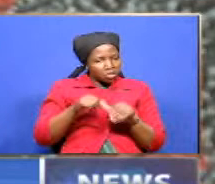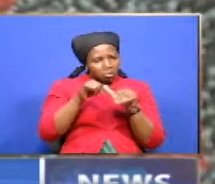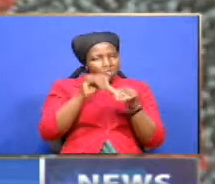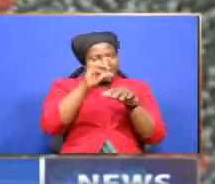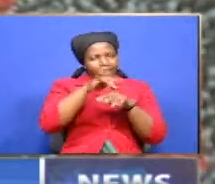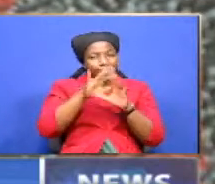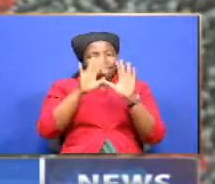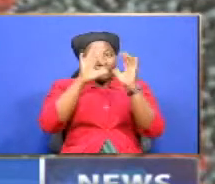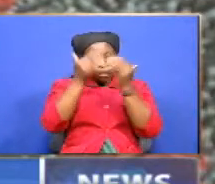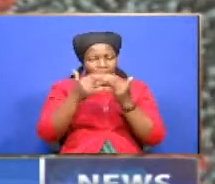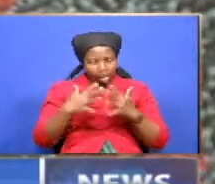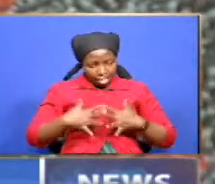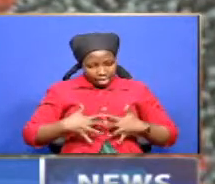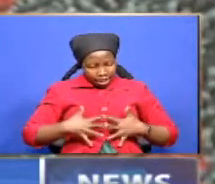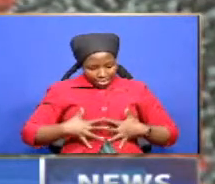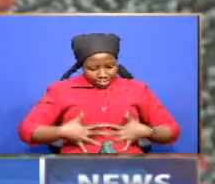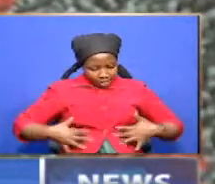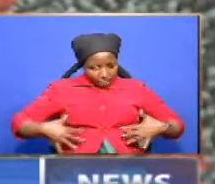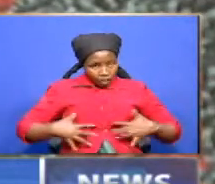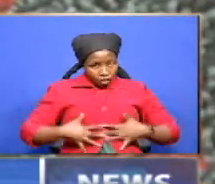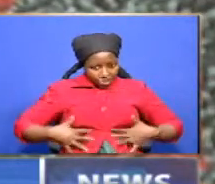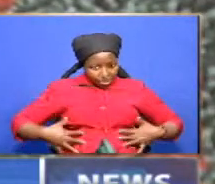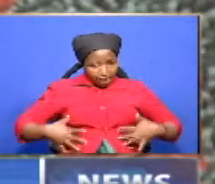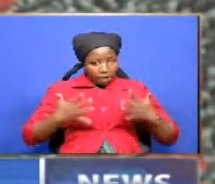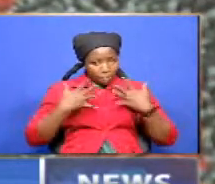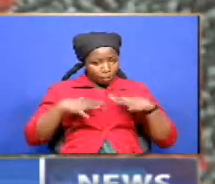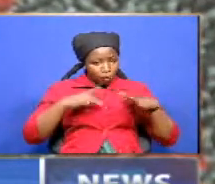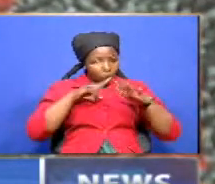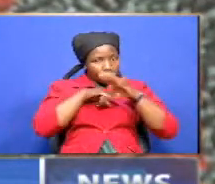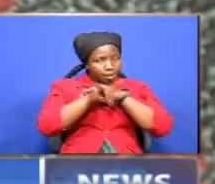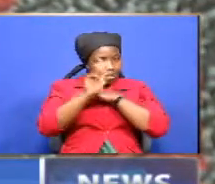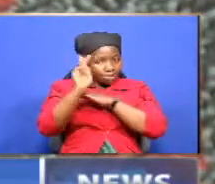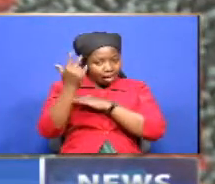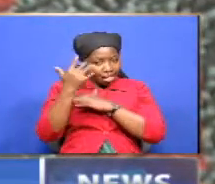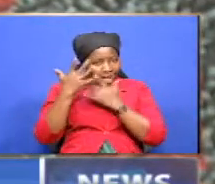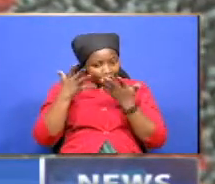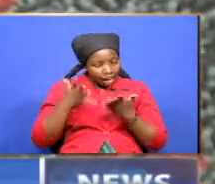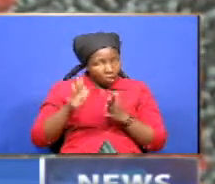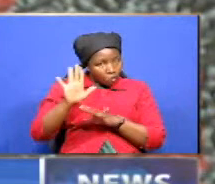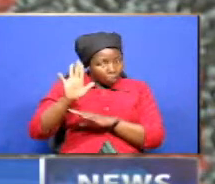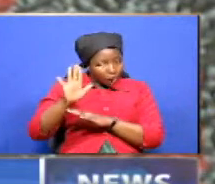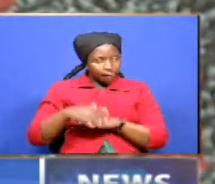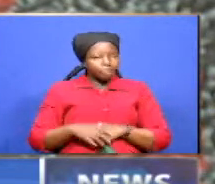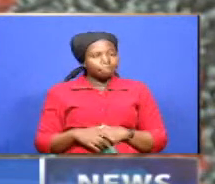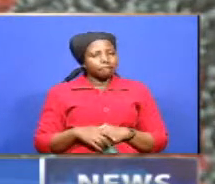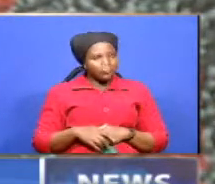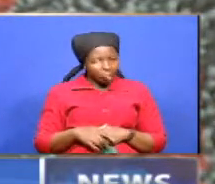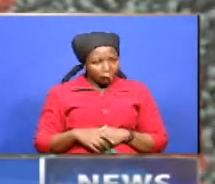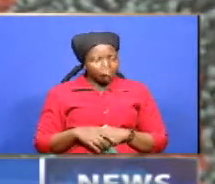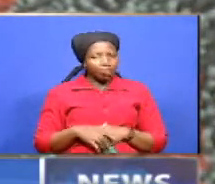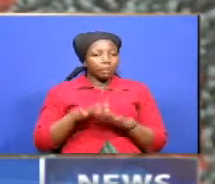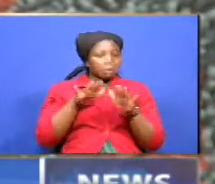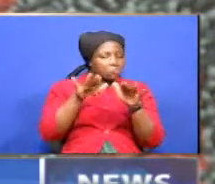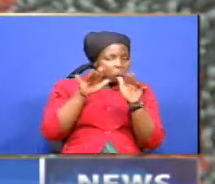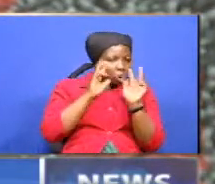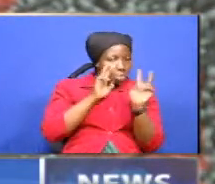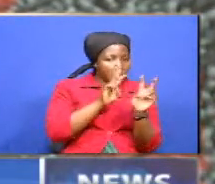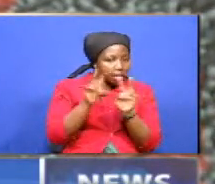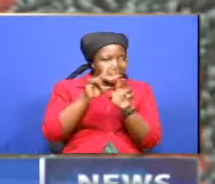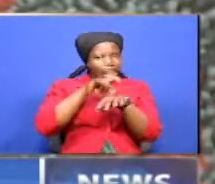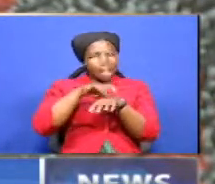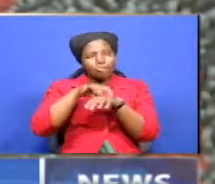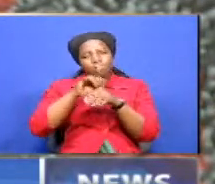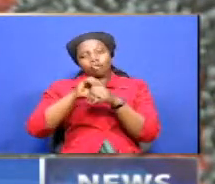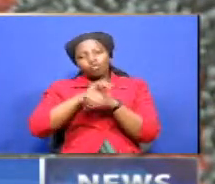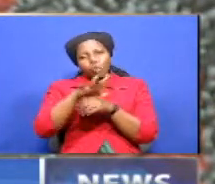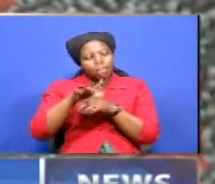refugee, for the refugee population in the country, there has been a nervous watch as the pandemic slowly spreads